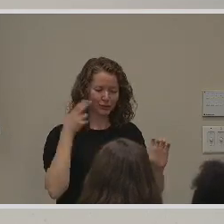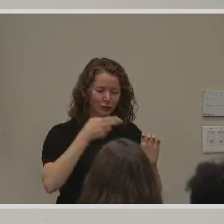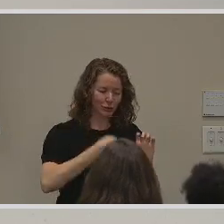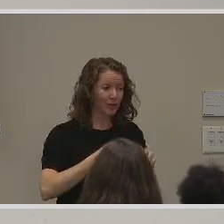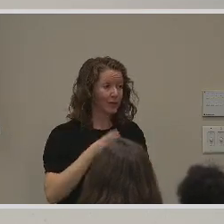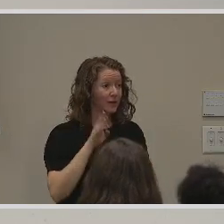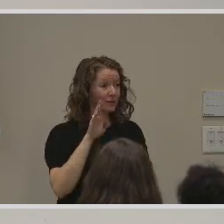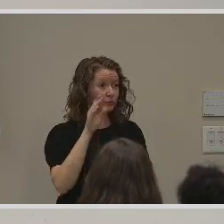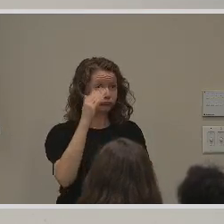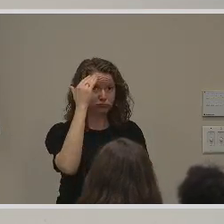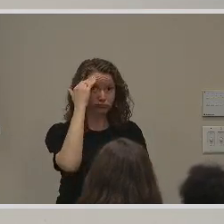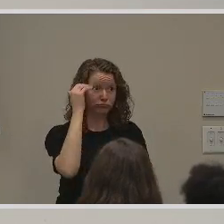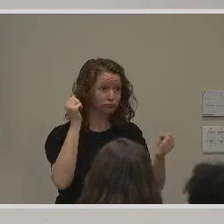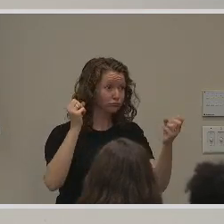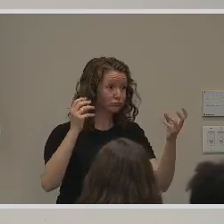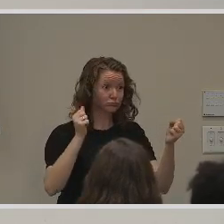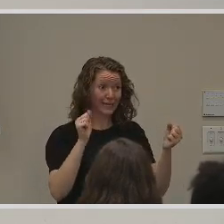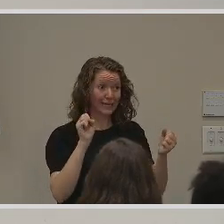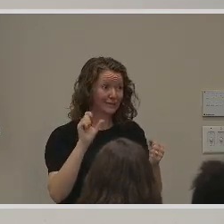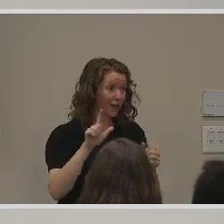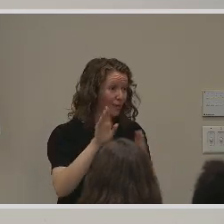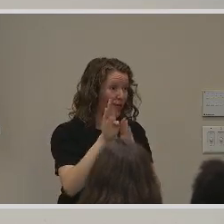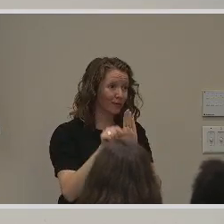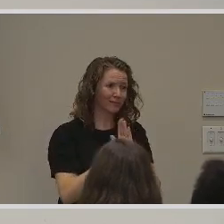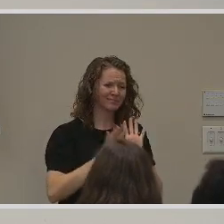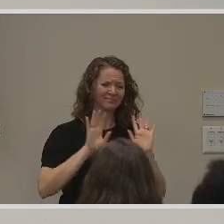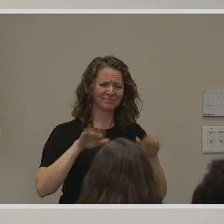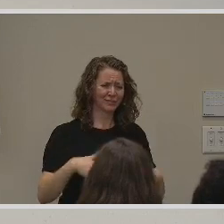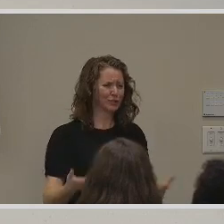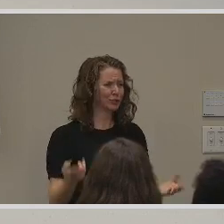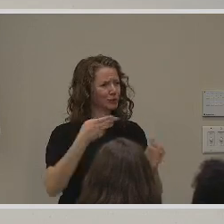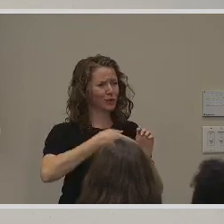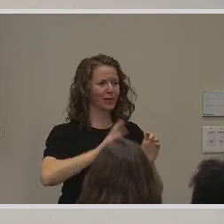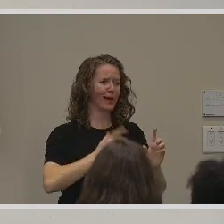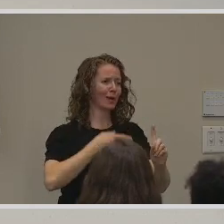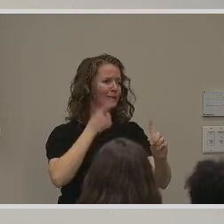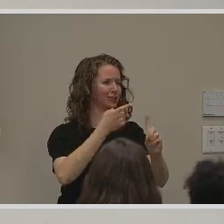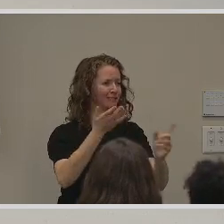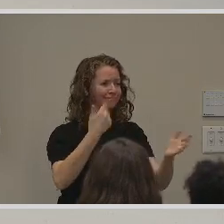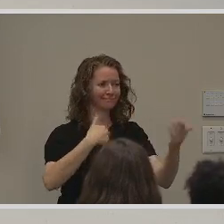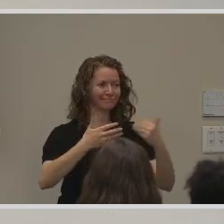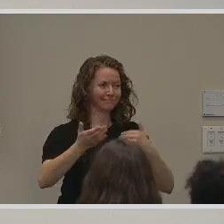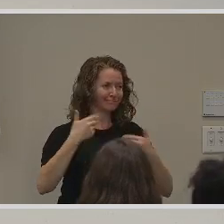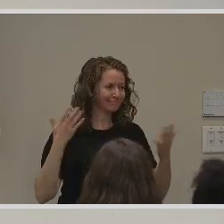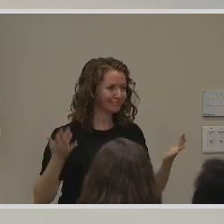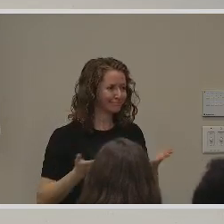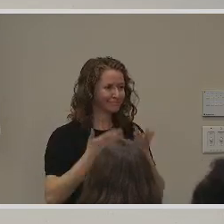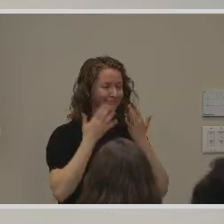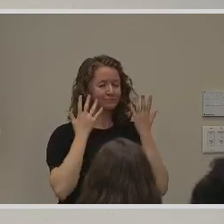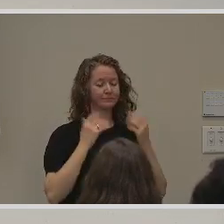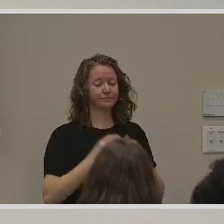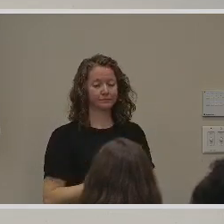background in ASL to join us in our mission to inclusivity. We offer a platform for individuals...